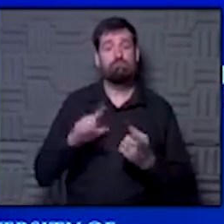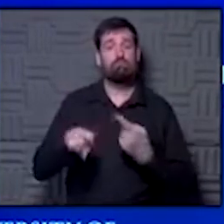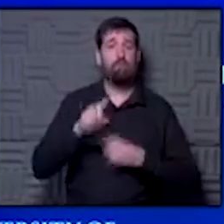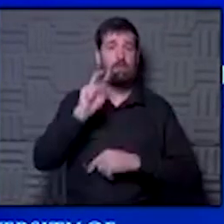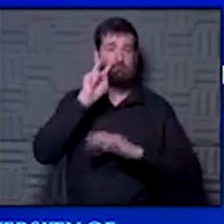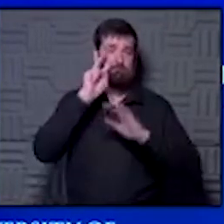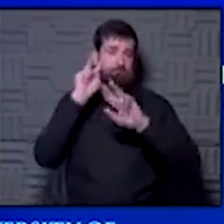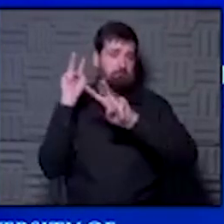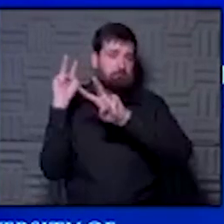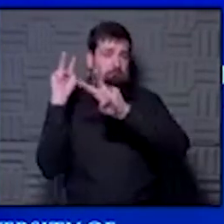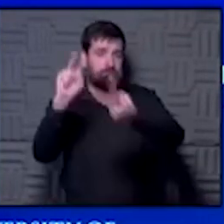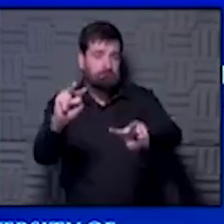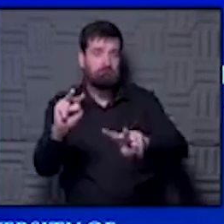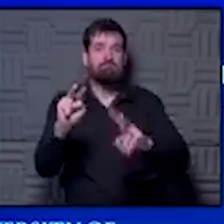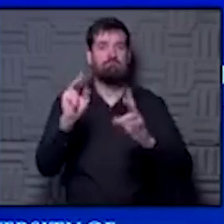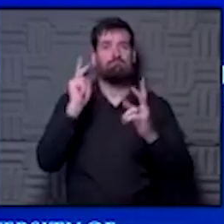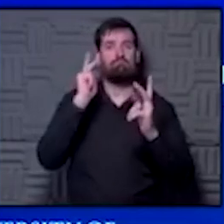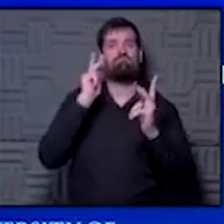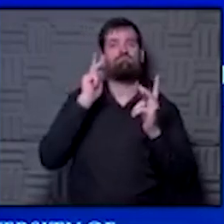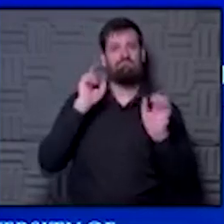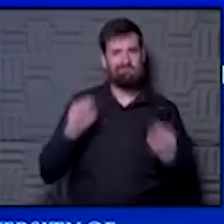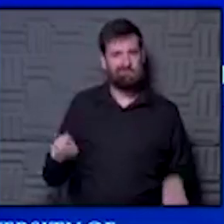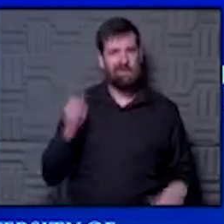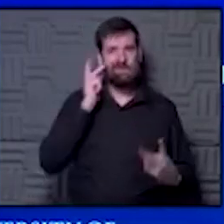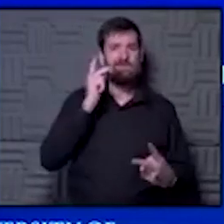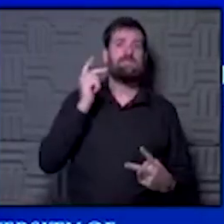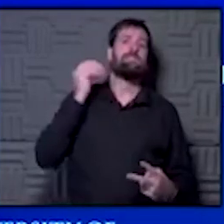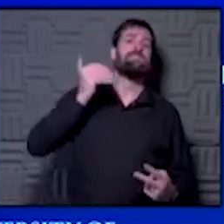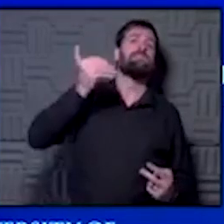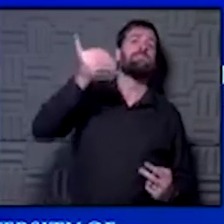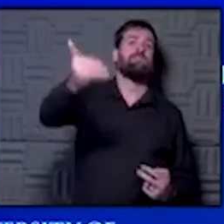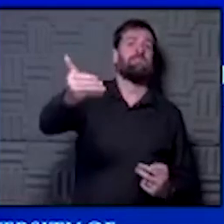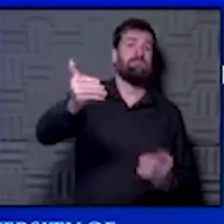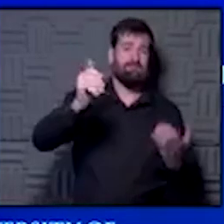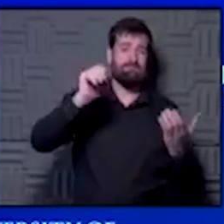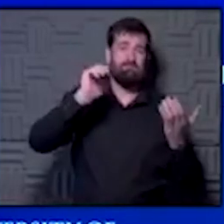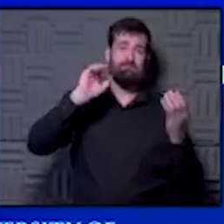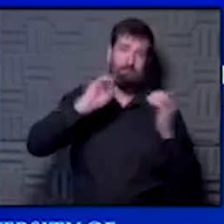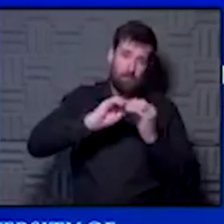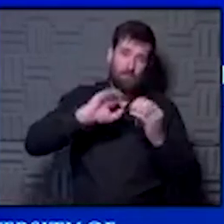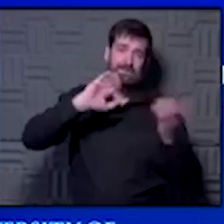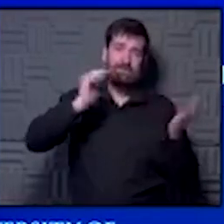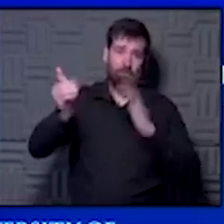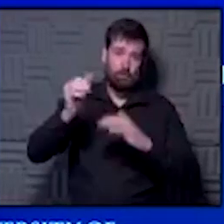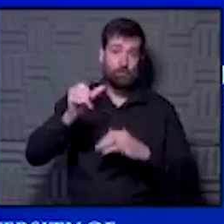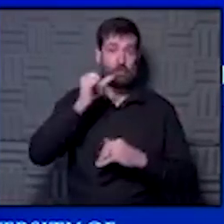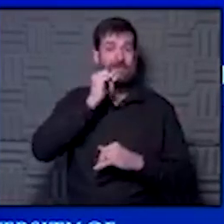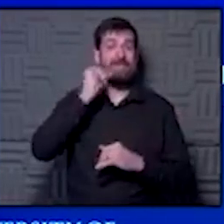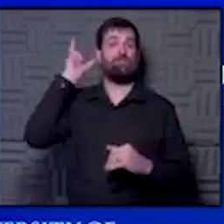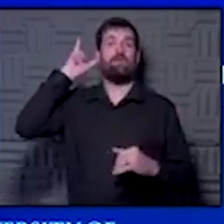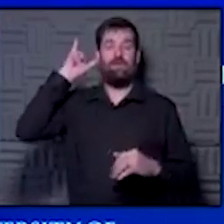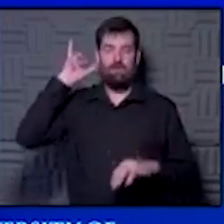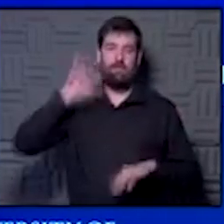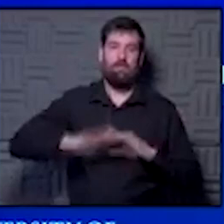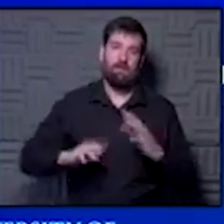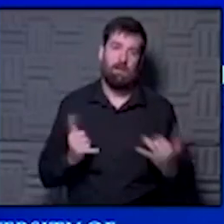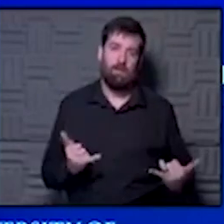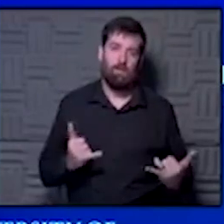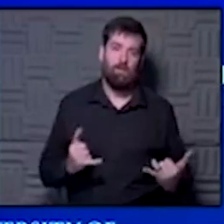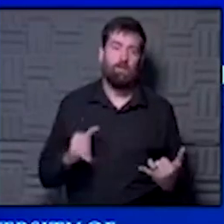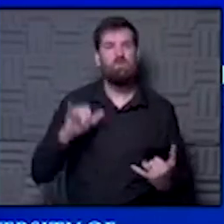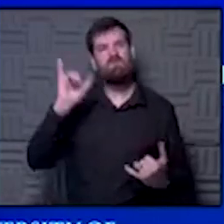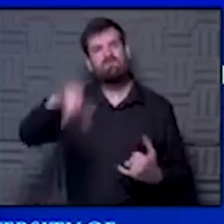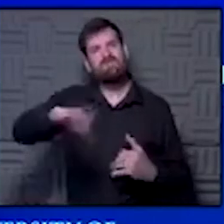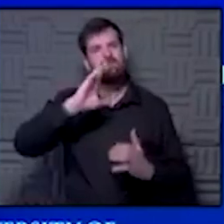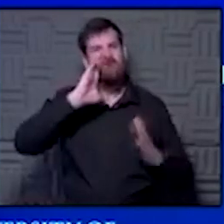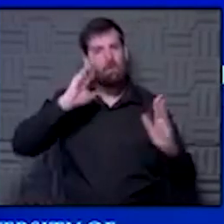forward, you can see things on the horizon that look much more similar to yesterday than they do to right now. And that's where the hope